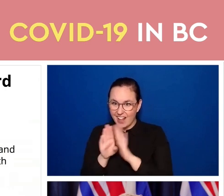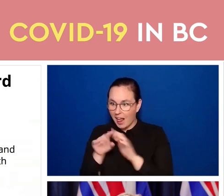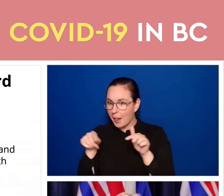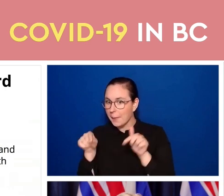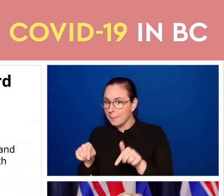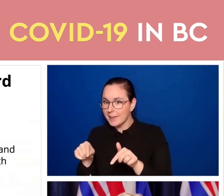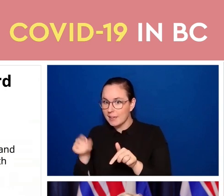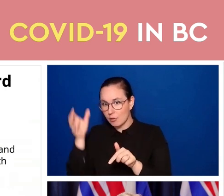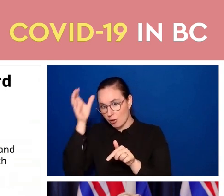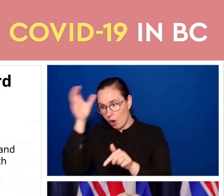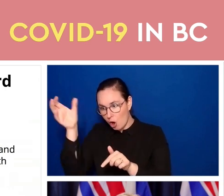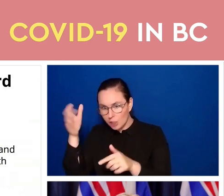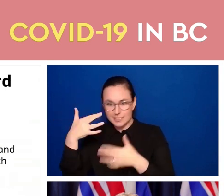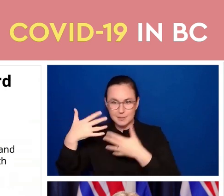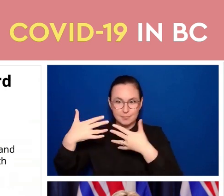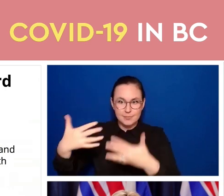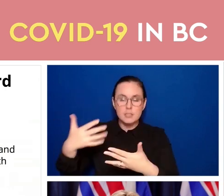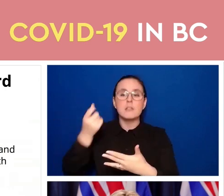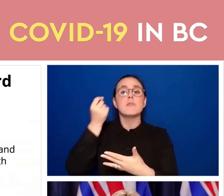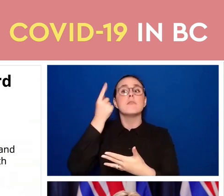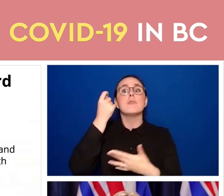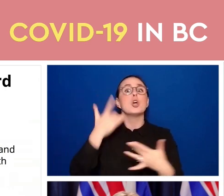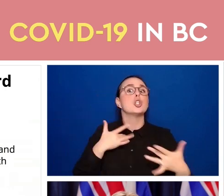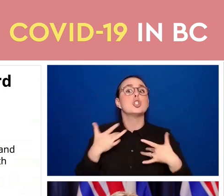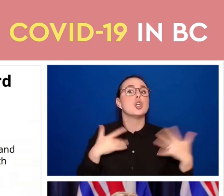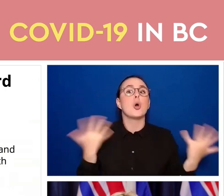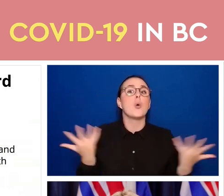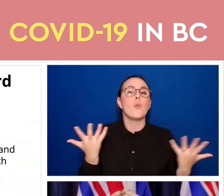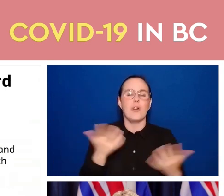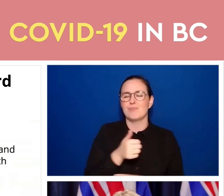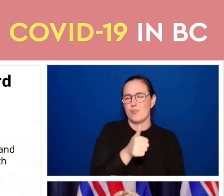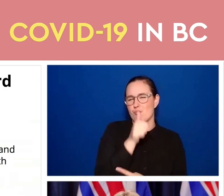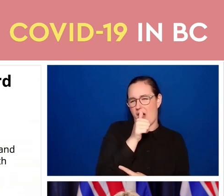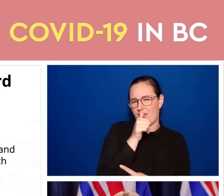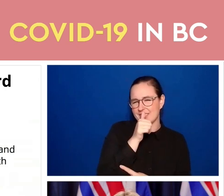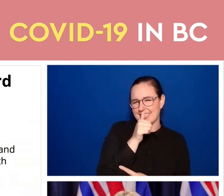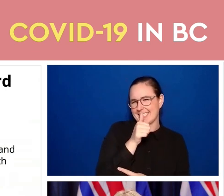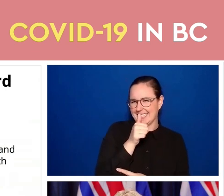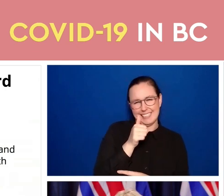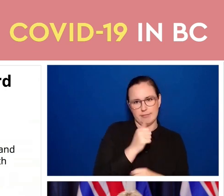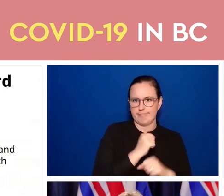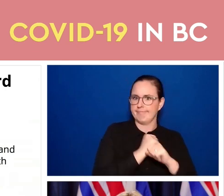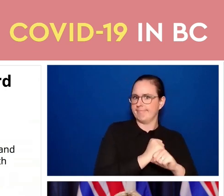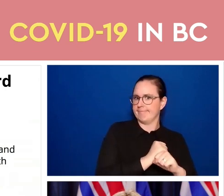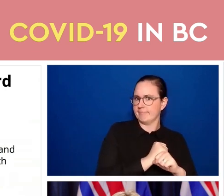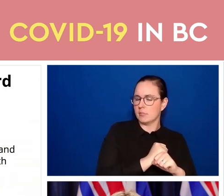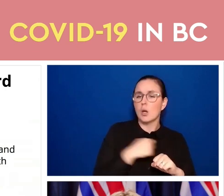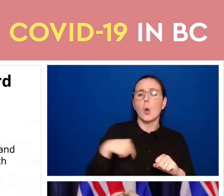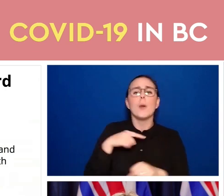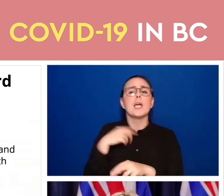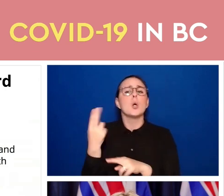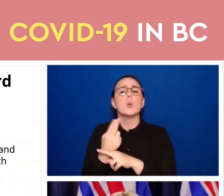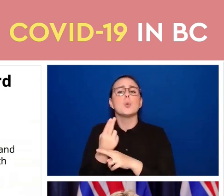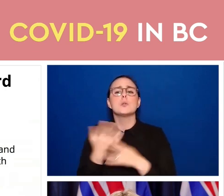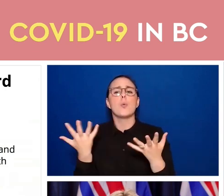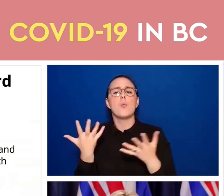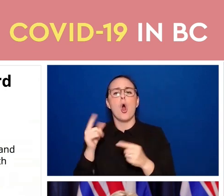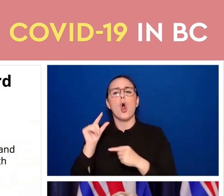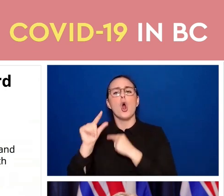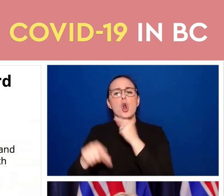So the BC vaccine card is designed using the global smart health card framework, which is internationally recognized